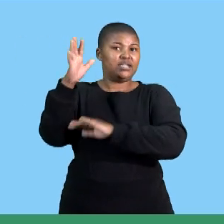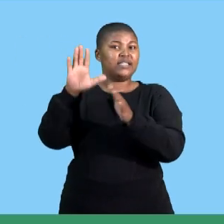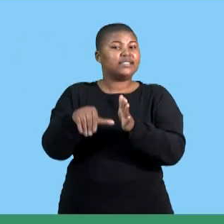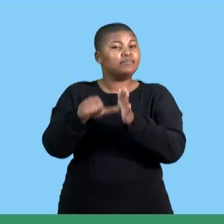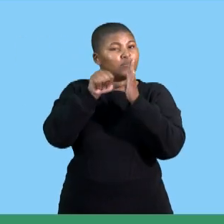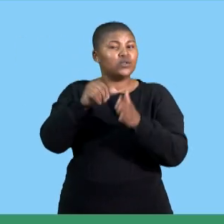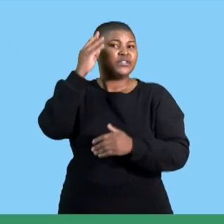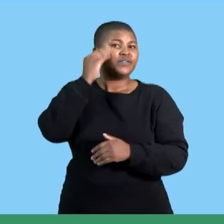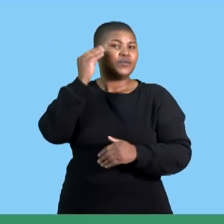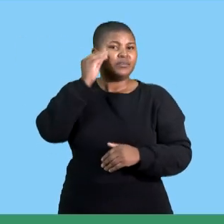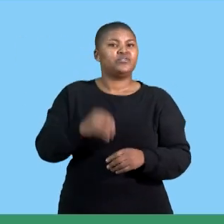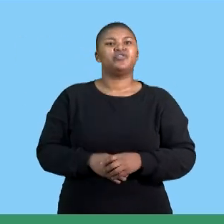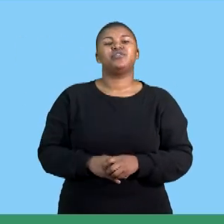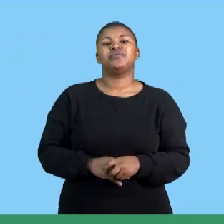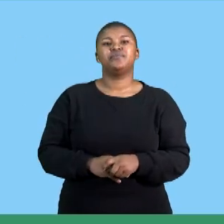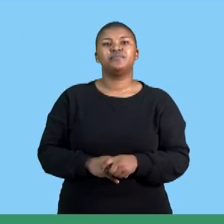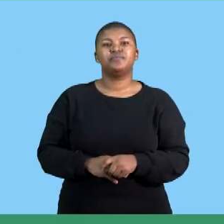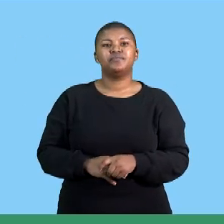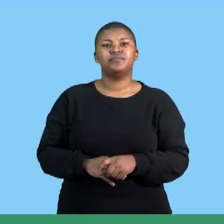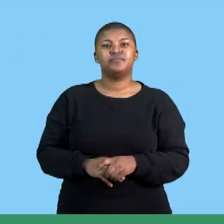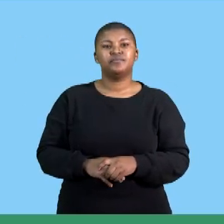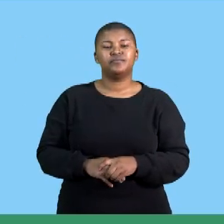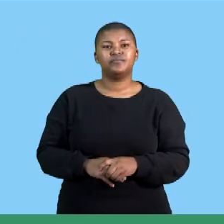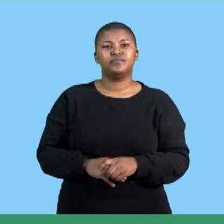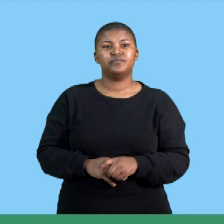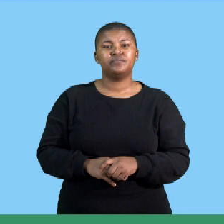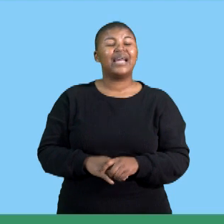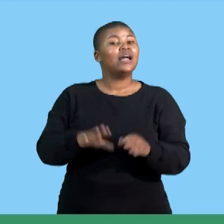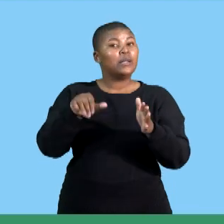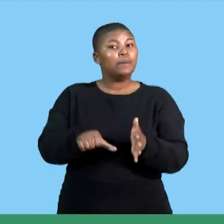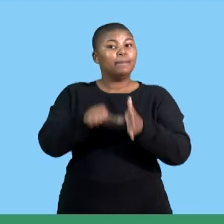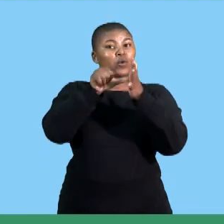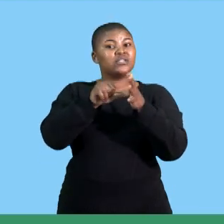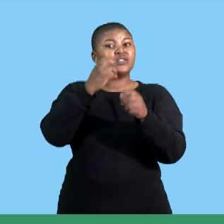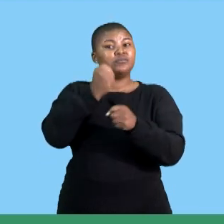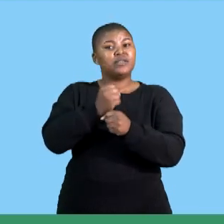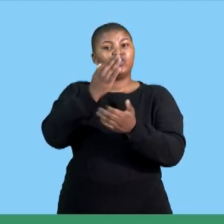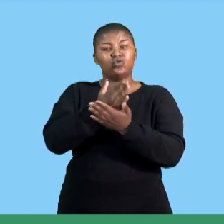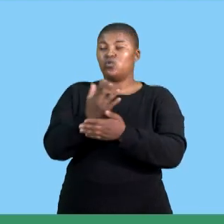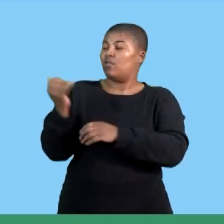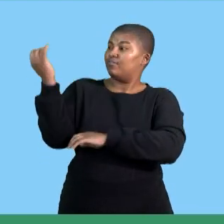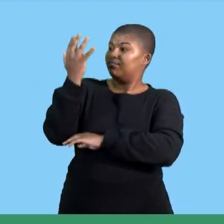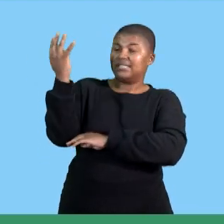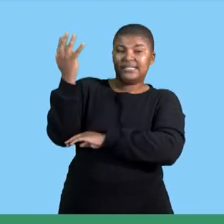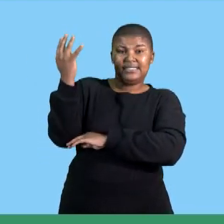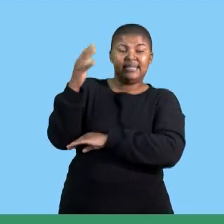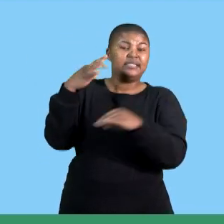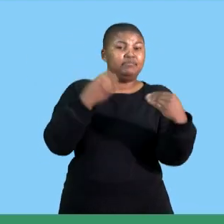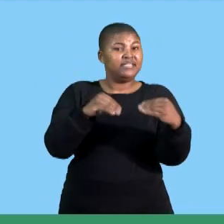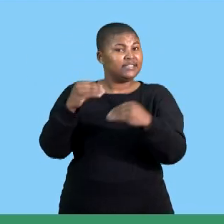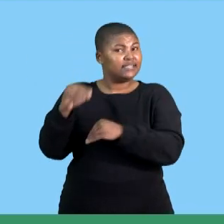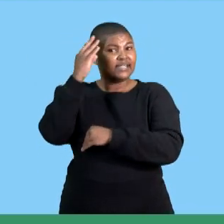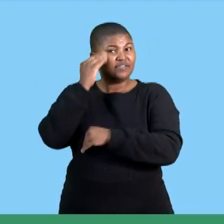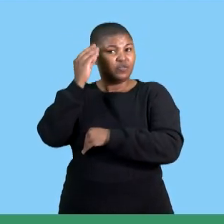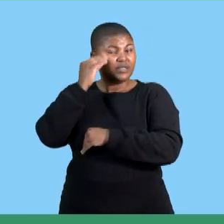information or data so it's important to present business information so that we validate information